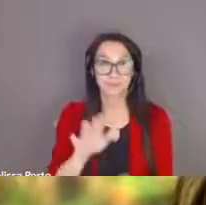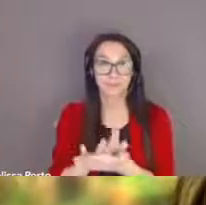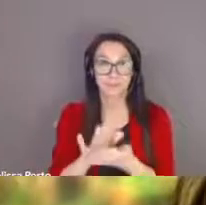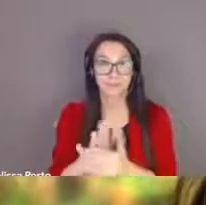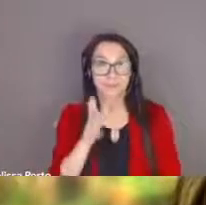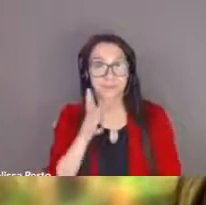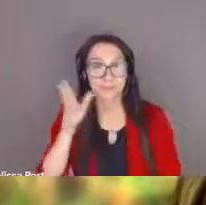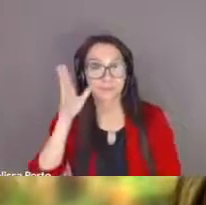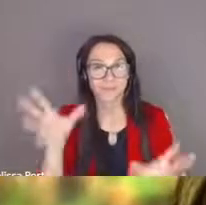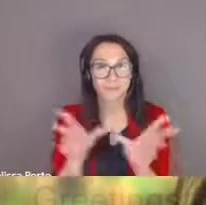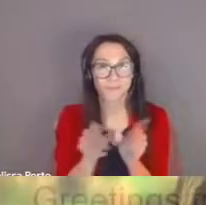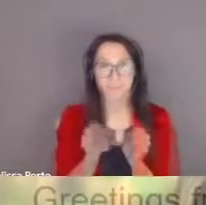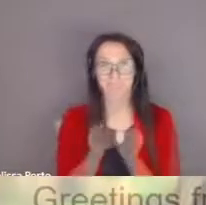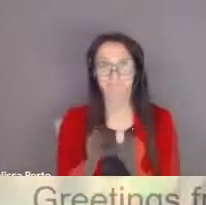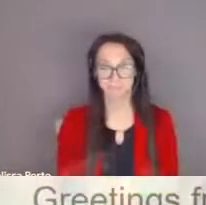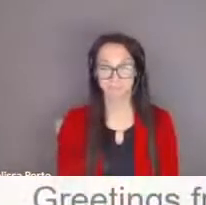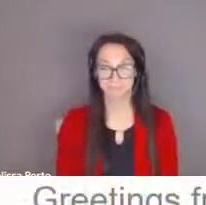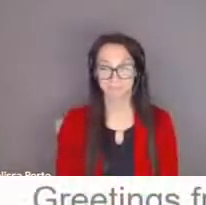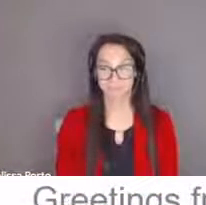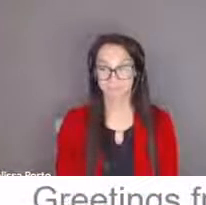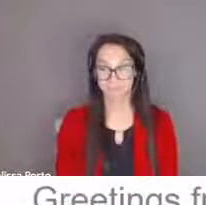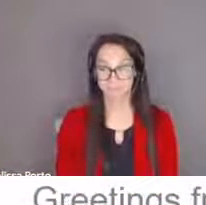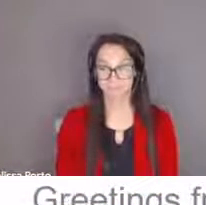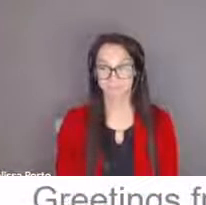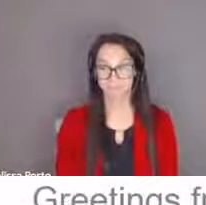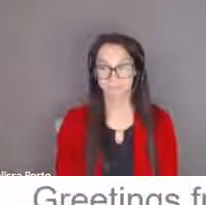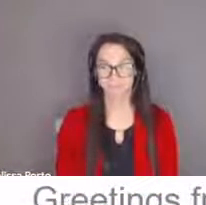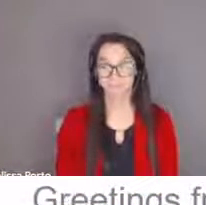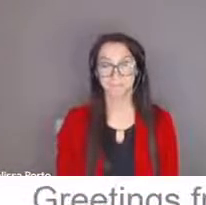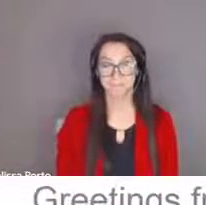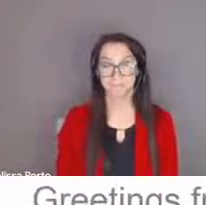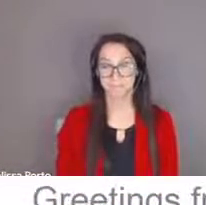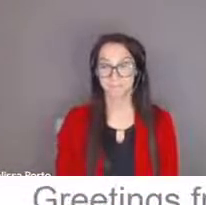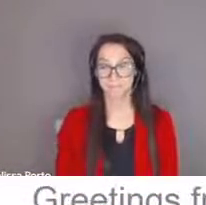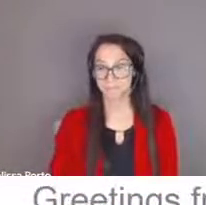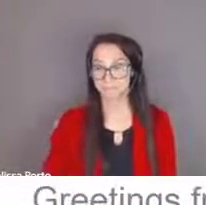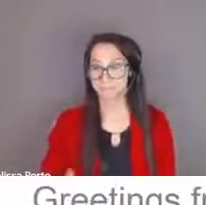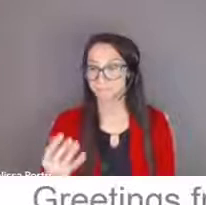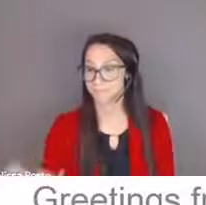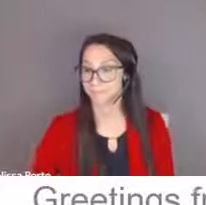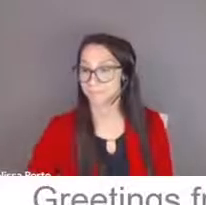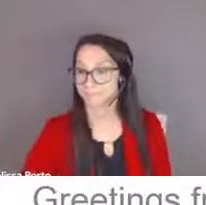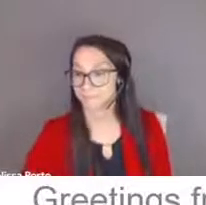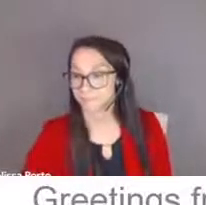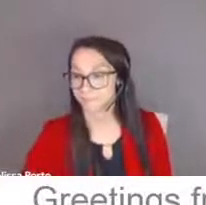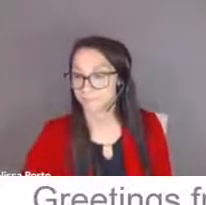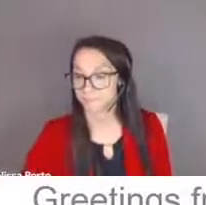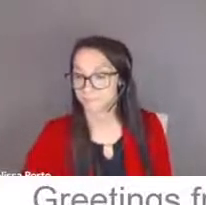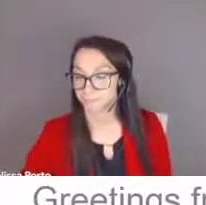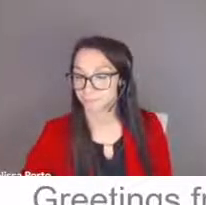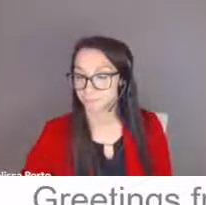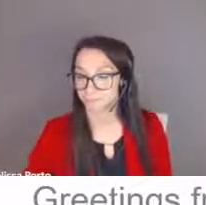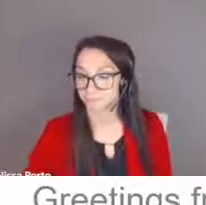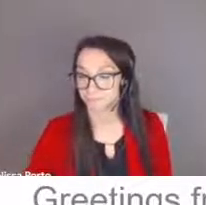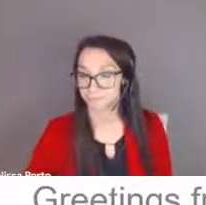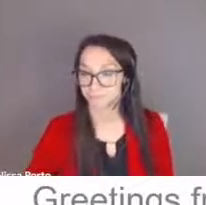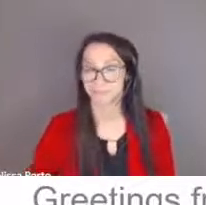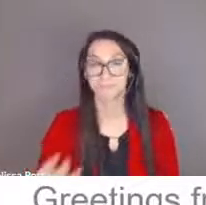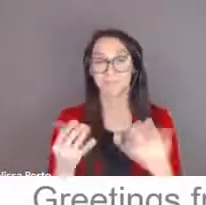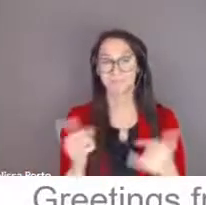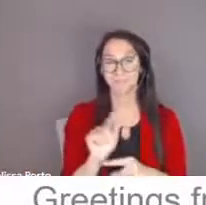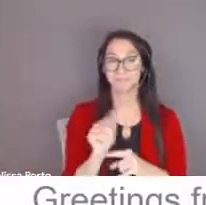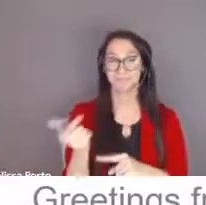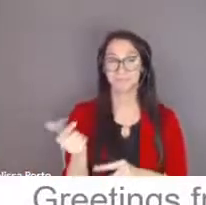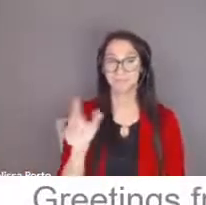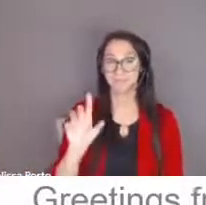the special education coordinator i'd like to now turn it over to our superintendent of special education services stephanie ballow